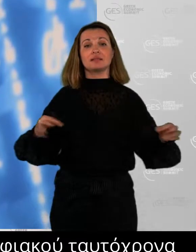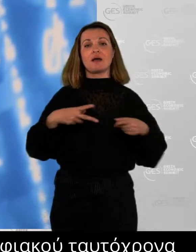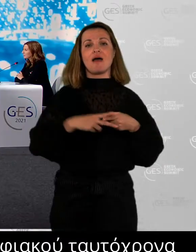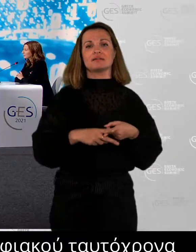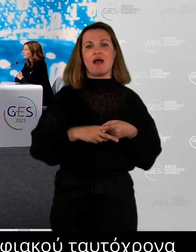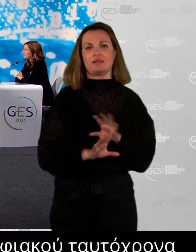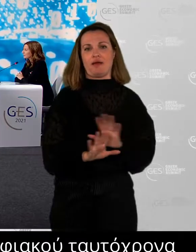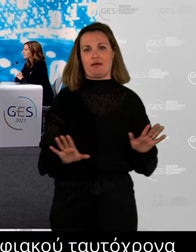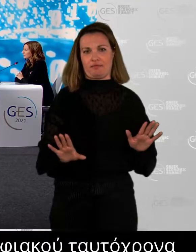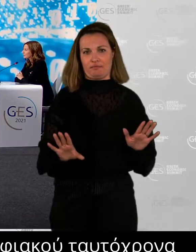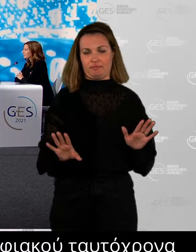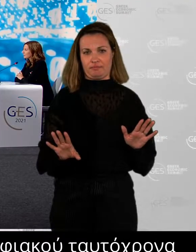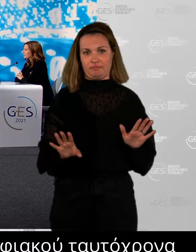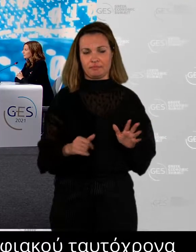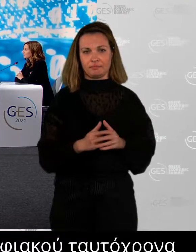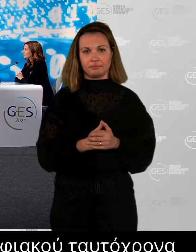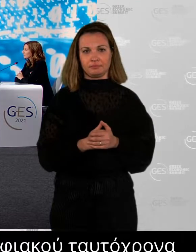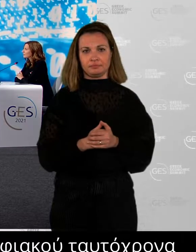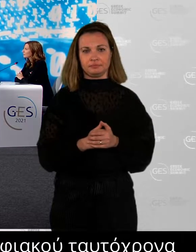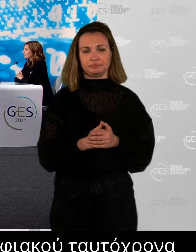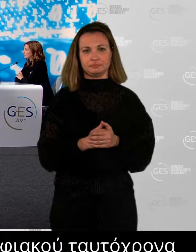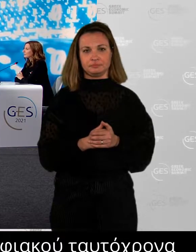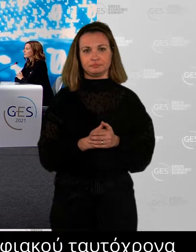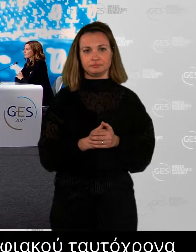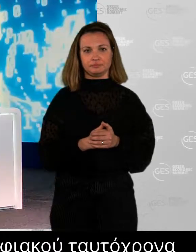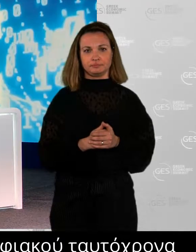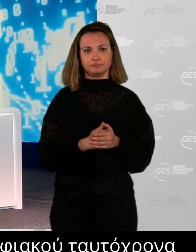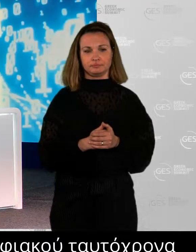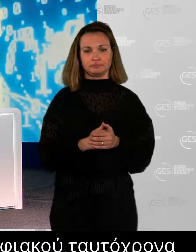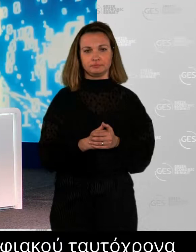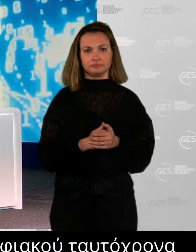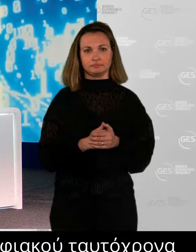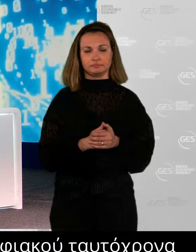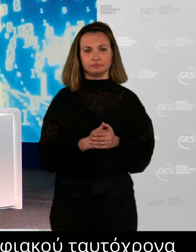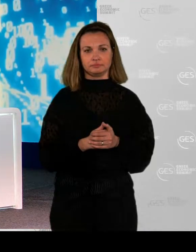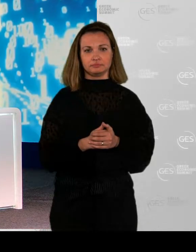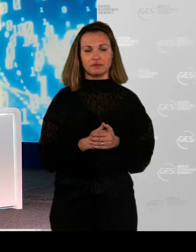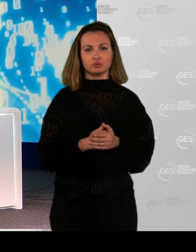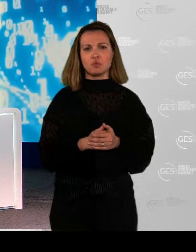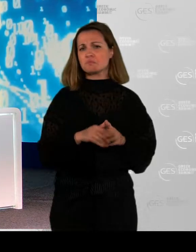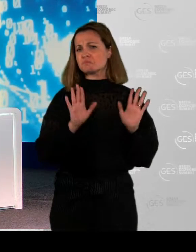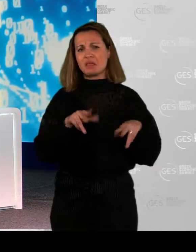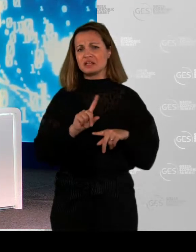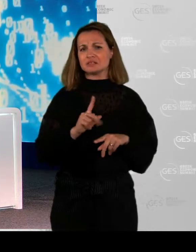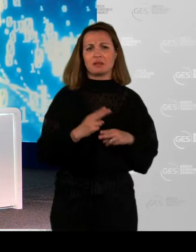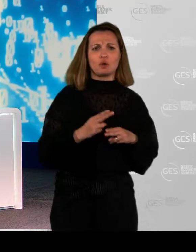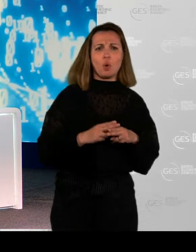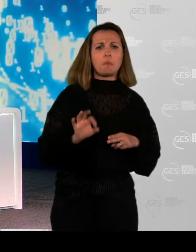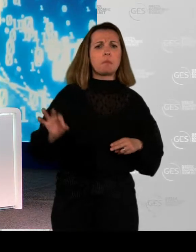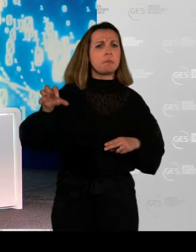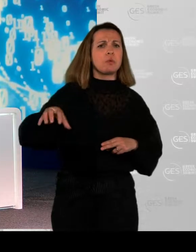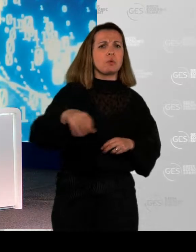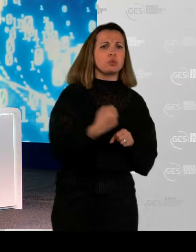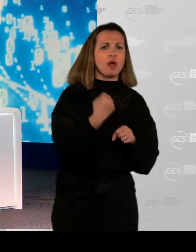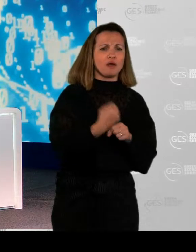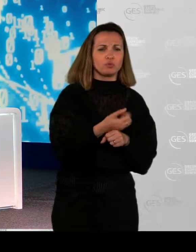kind of treat people equally, no matter where they work, I kind of relate with the example of, you know, a retail operator like